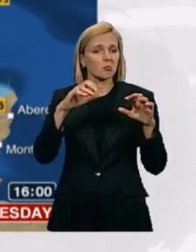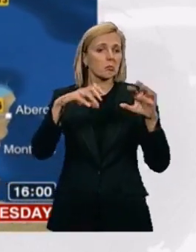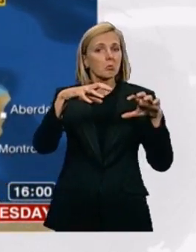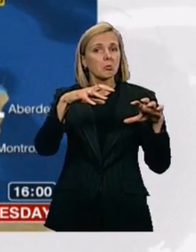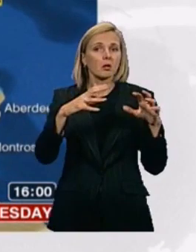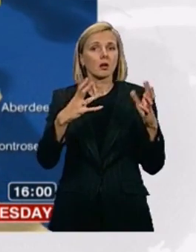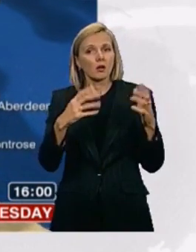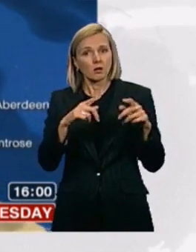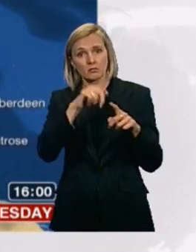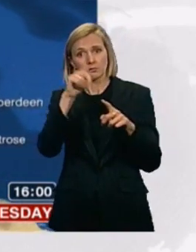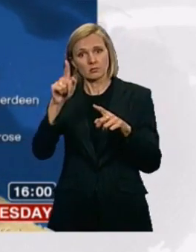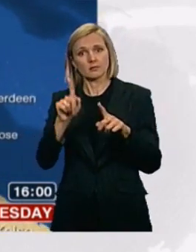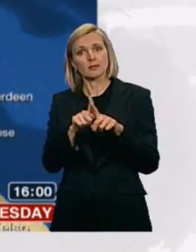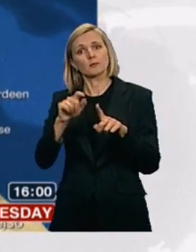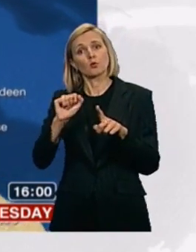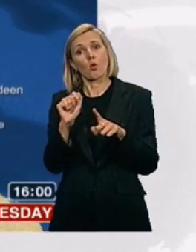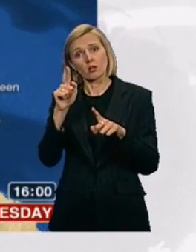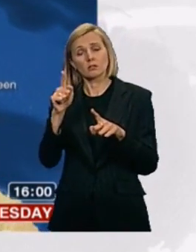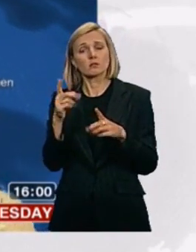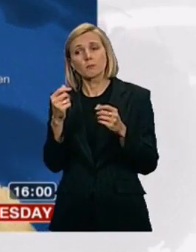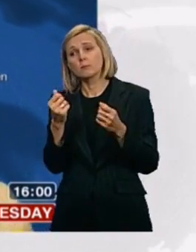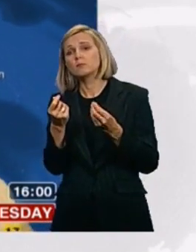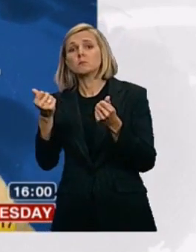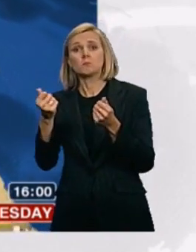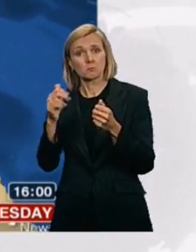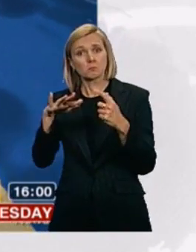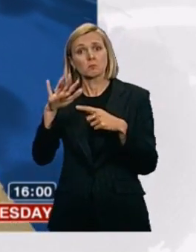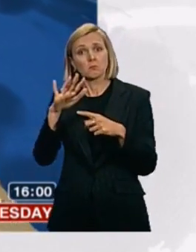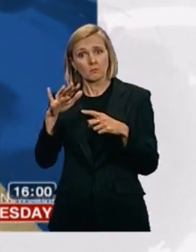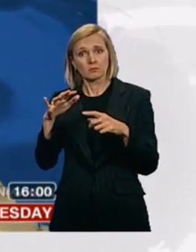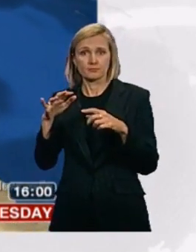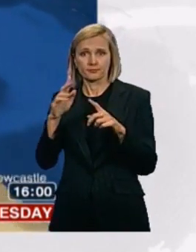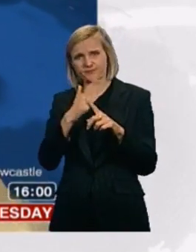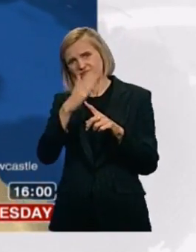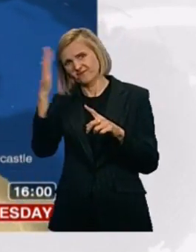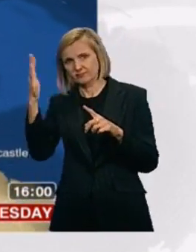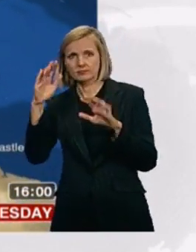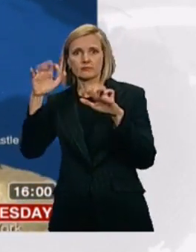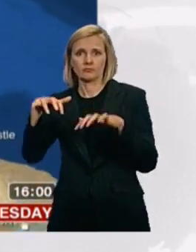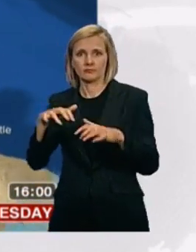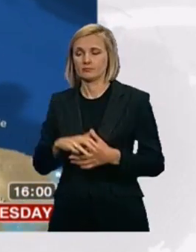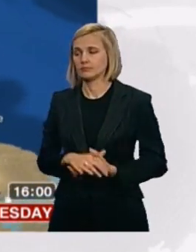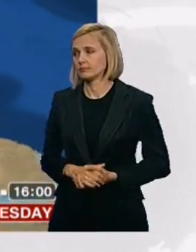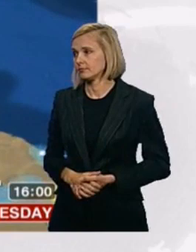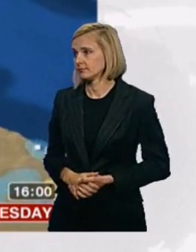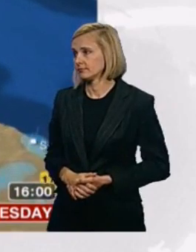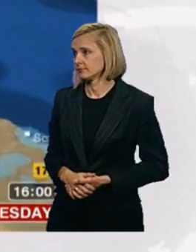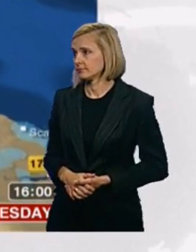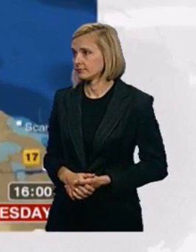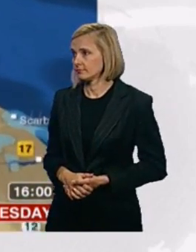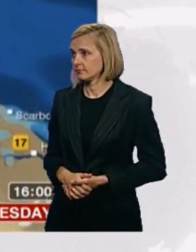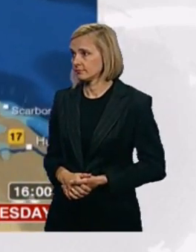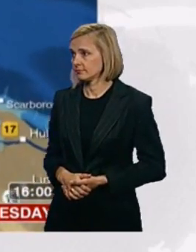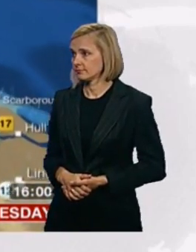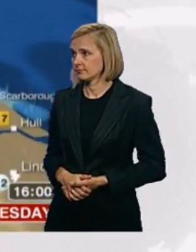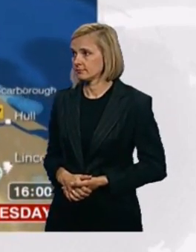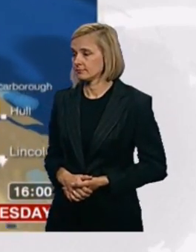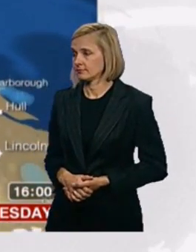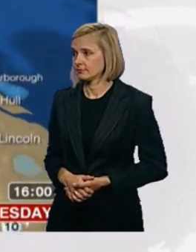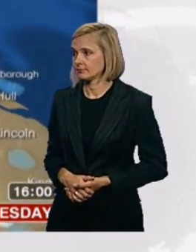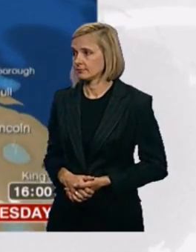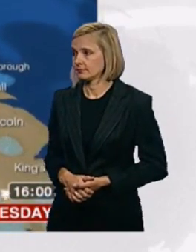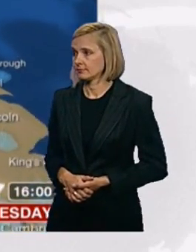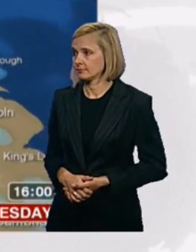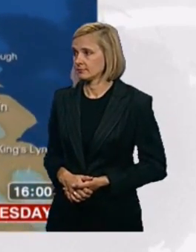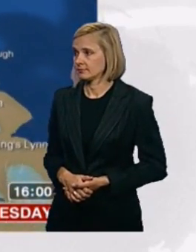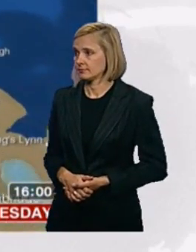showers may merge to give some longer spells of rain. And sharp showers, as I mentioned, Murray and North Aberdeenshire. We may just see the showers easing for a